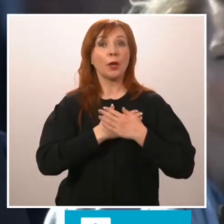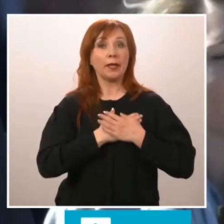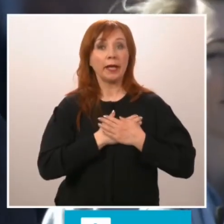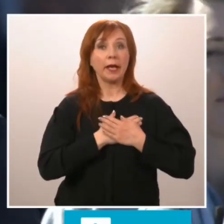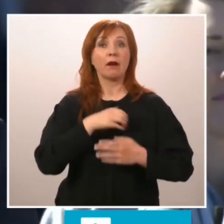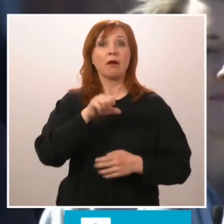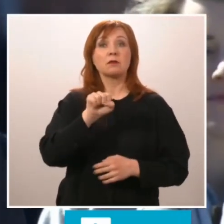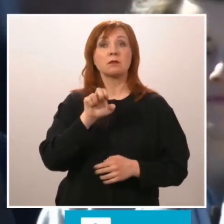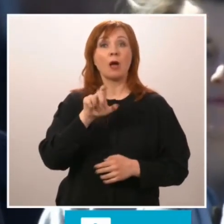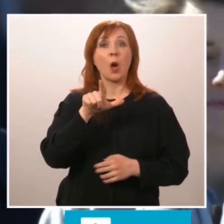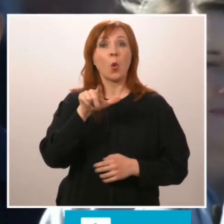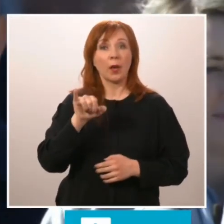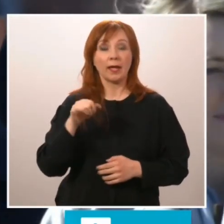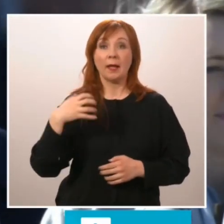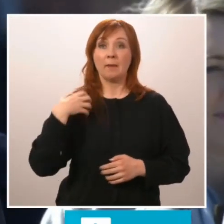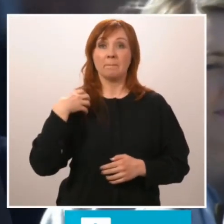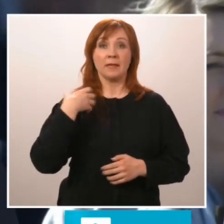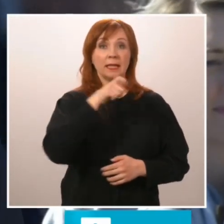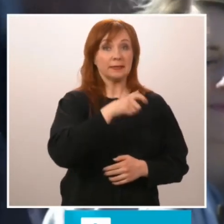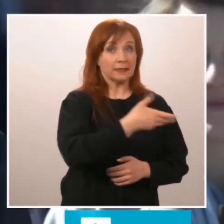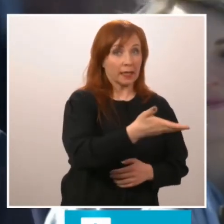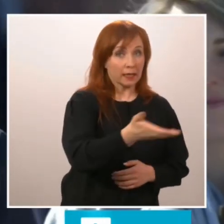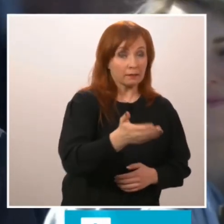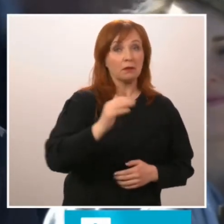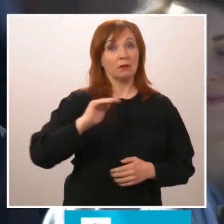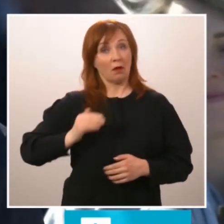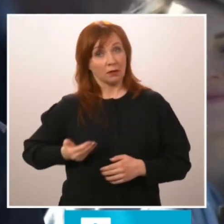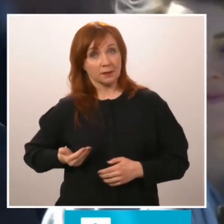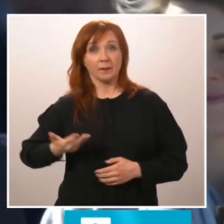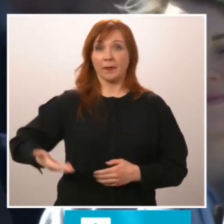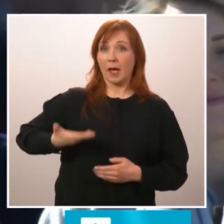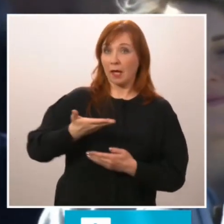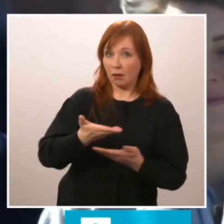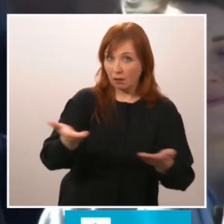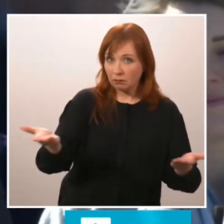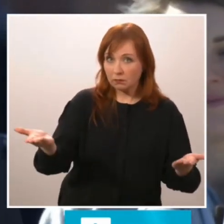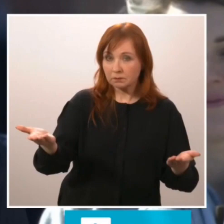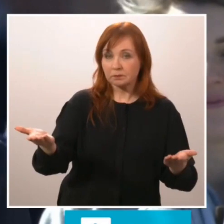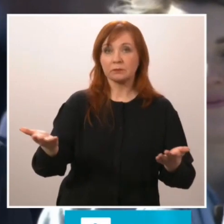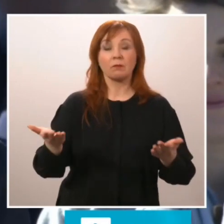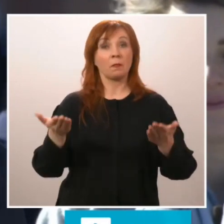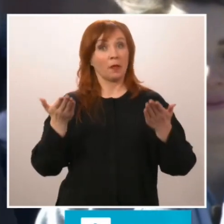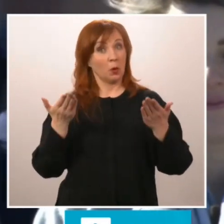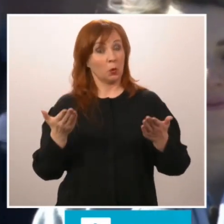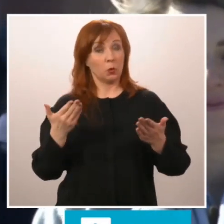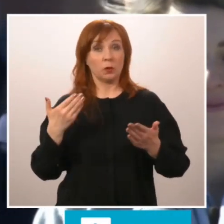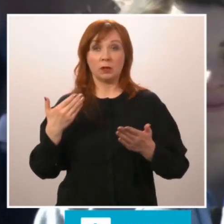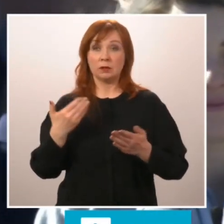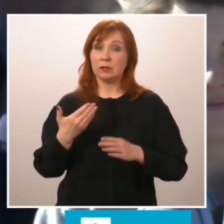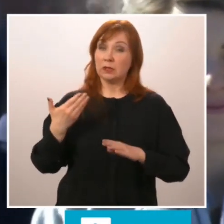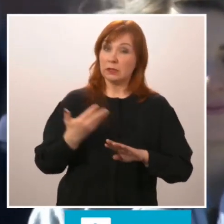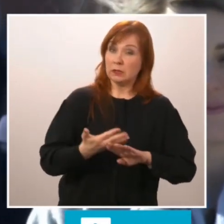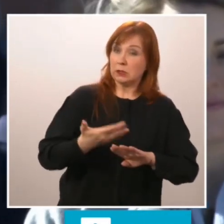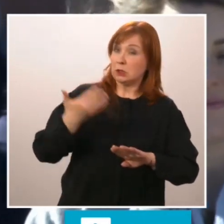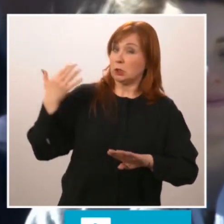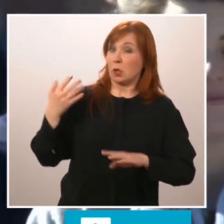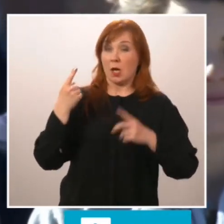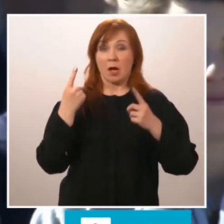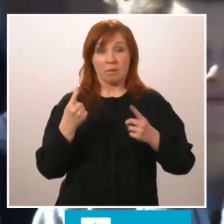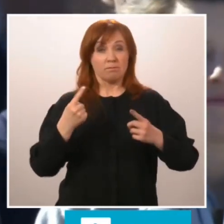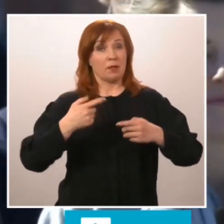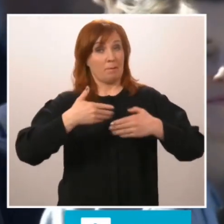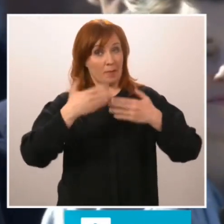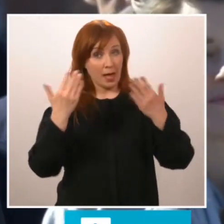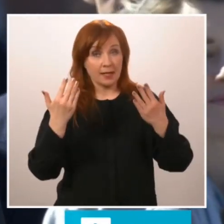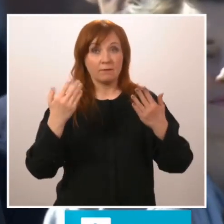Ministers, ladies and gentlemen, this is an historic day. We welcome